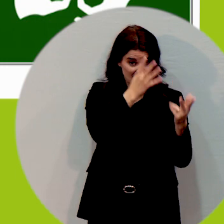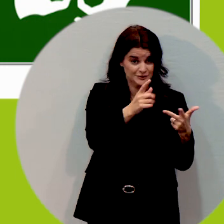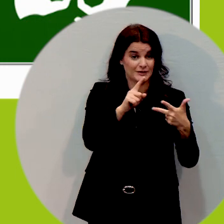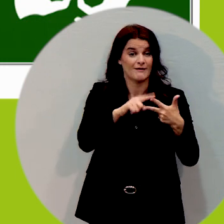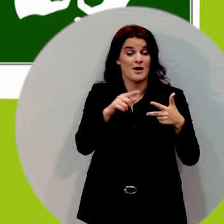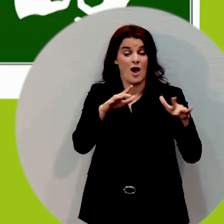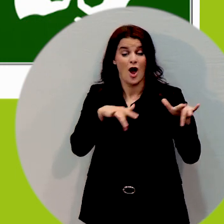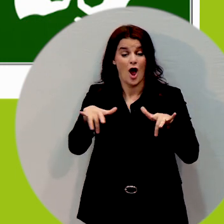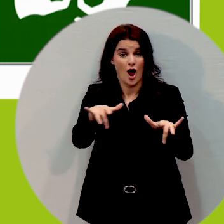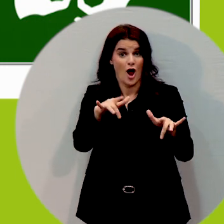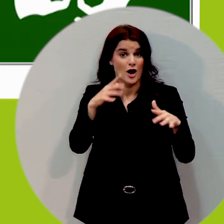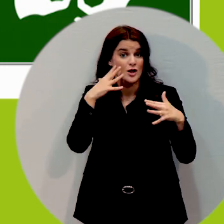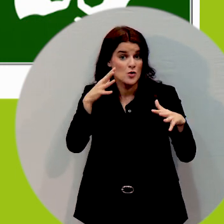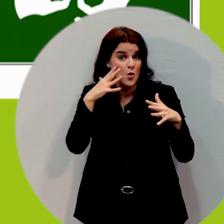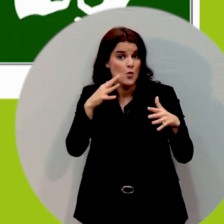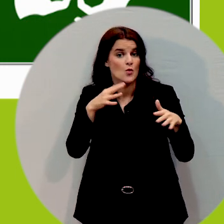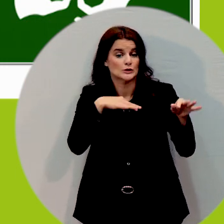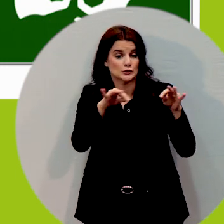use the facility